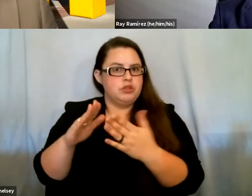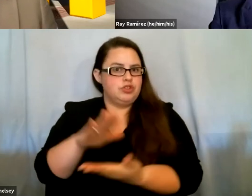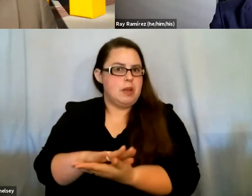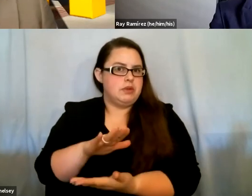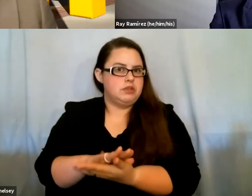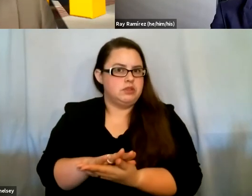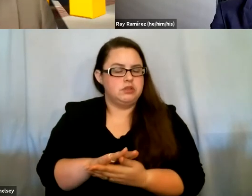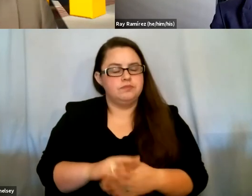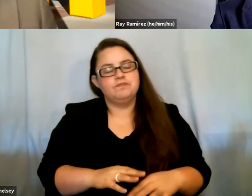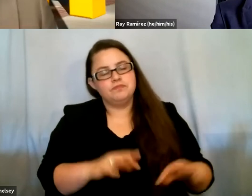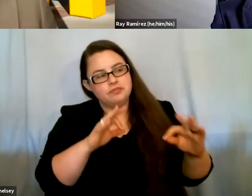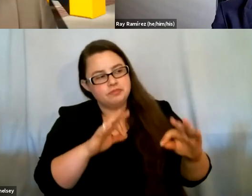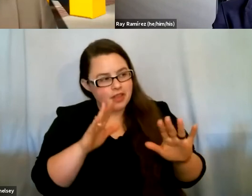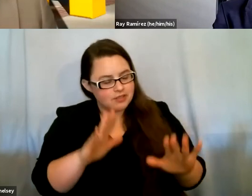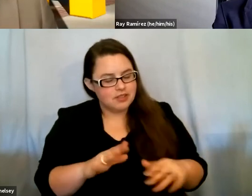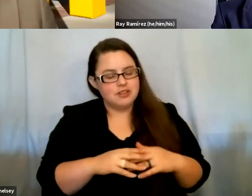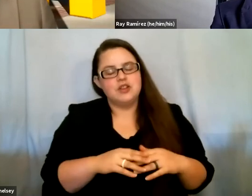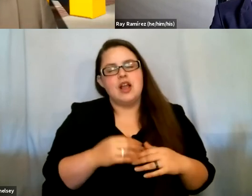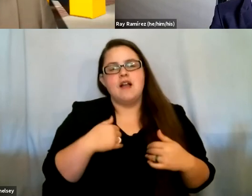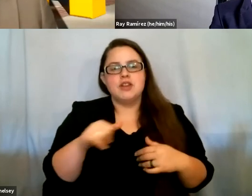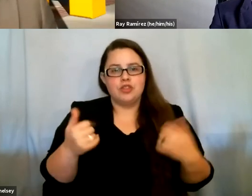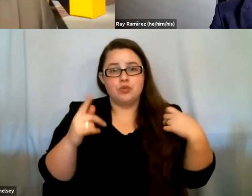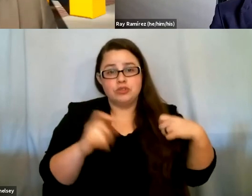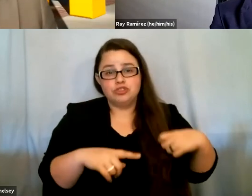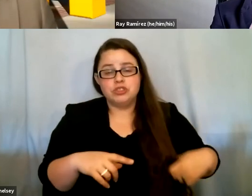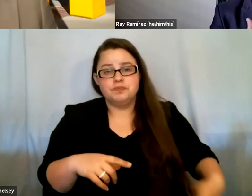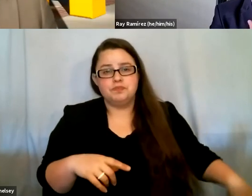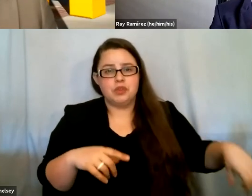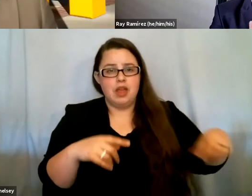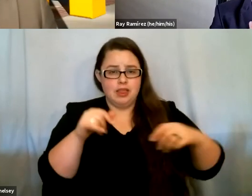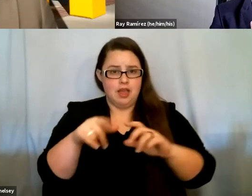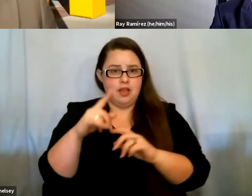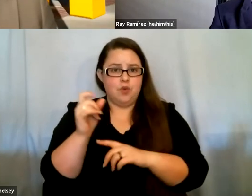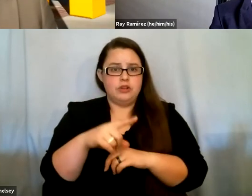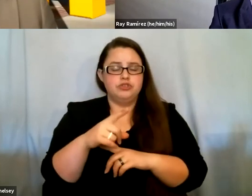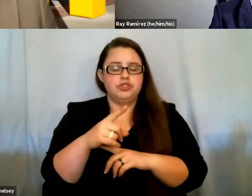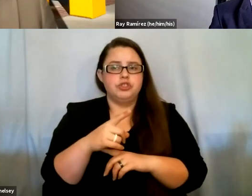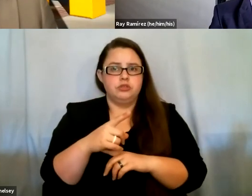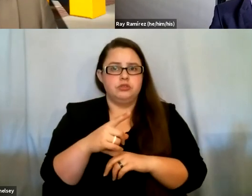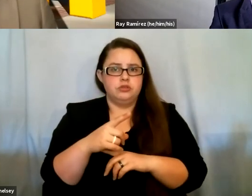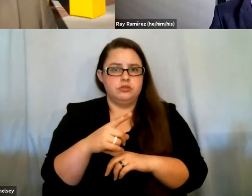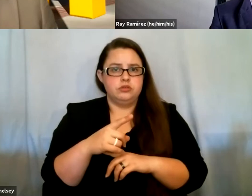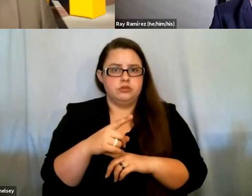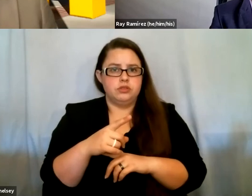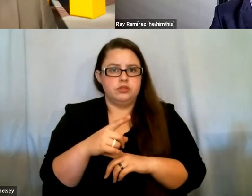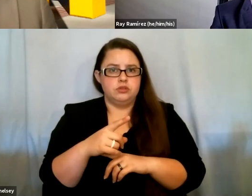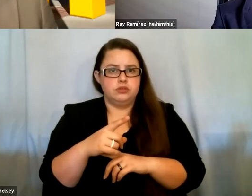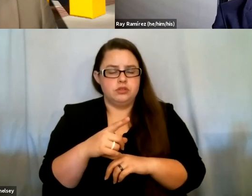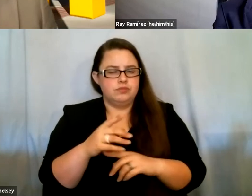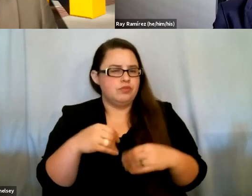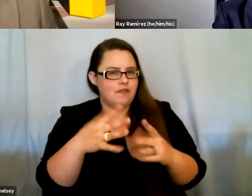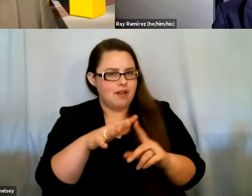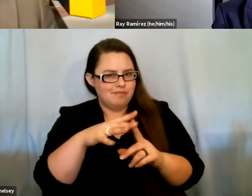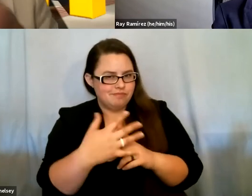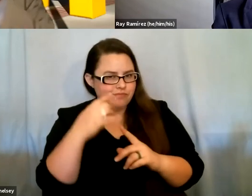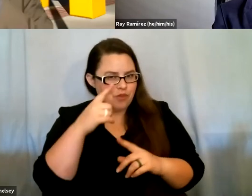Excellent. And we do have another question. And this question, just some context for the